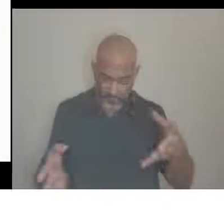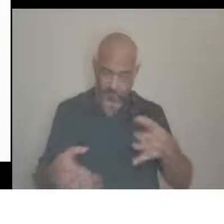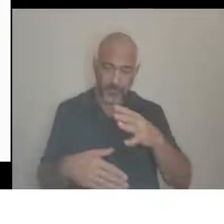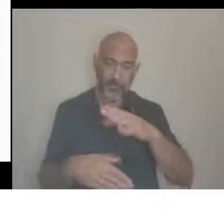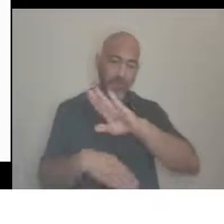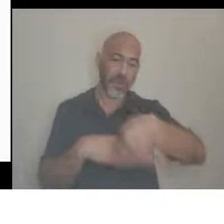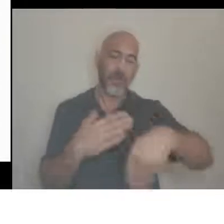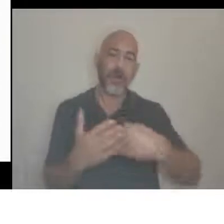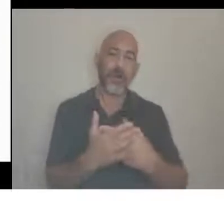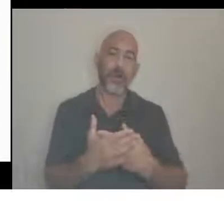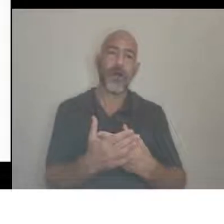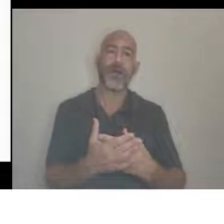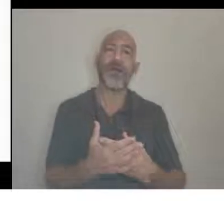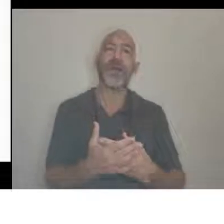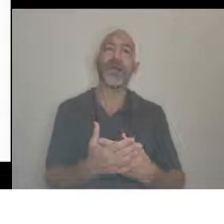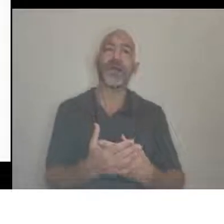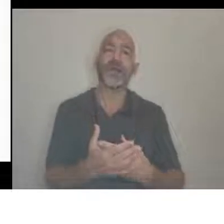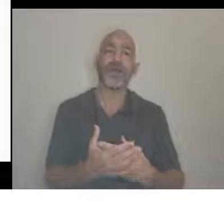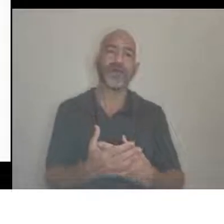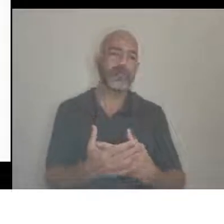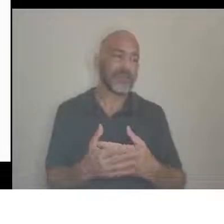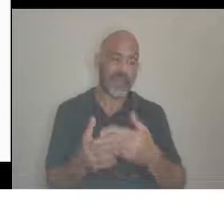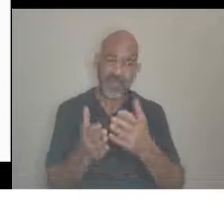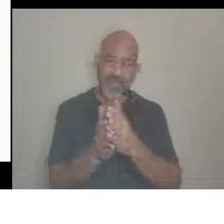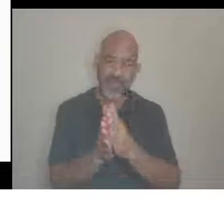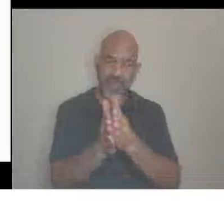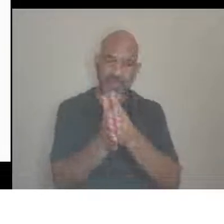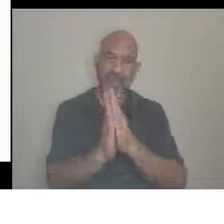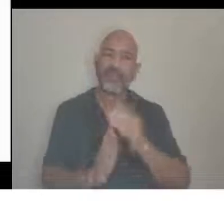not just on the level of disability, can be easier.